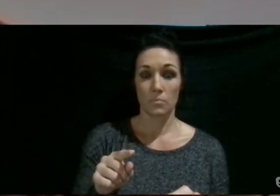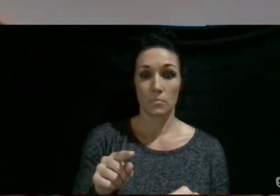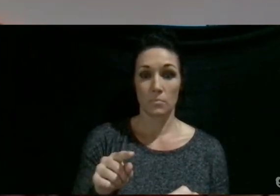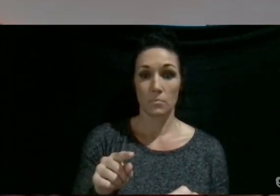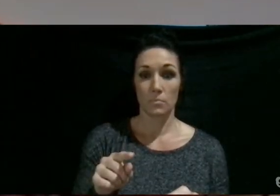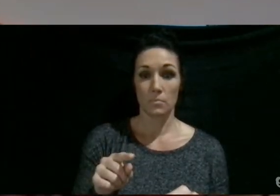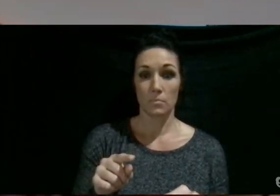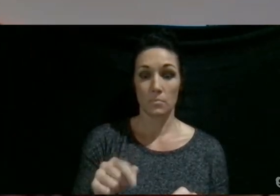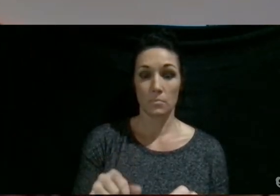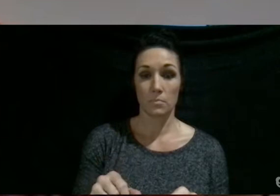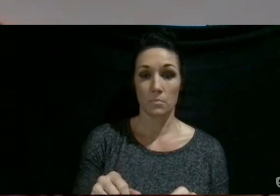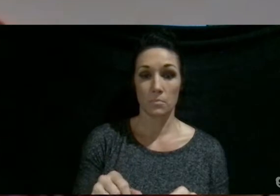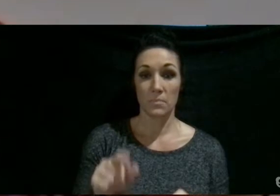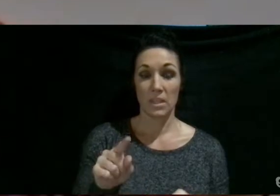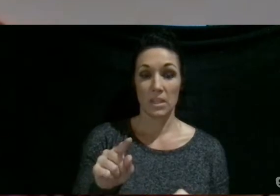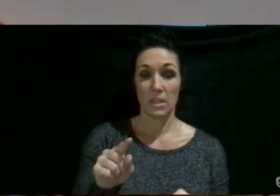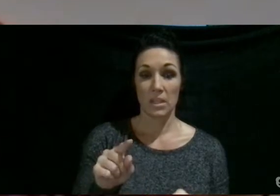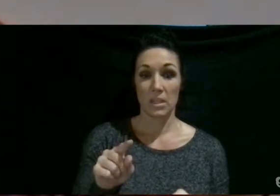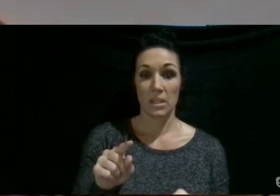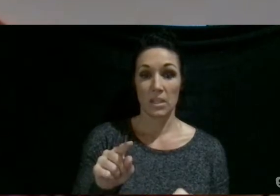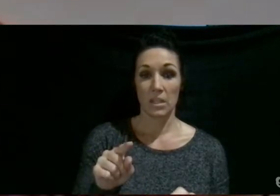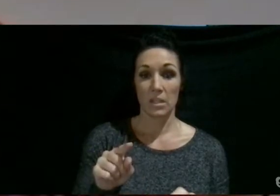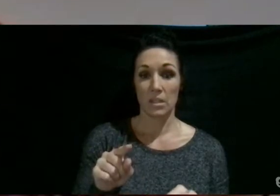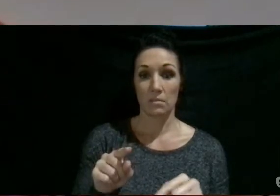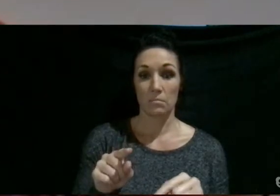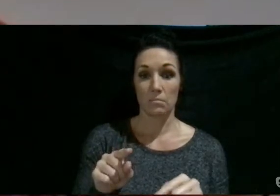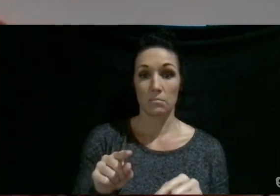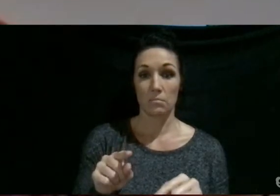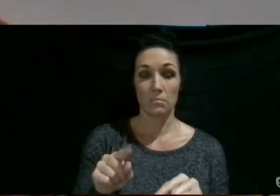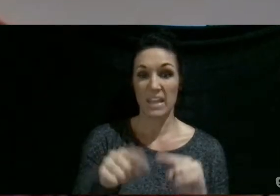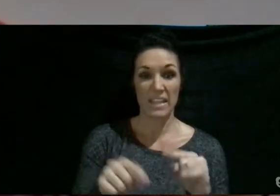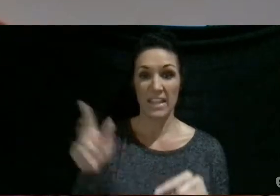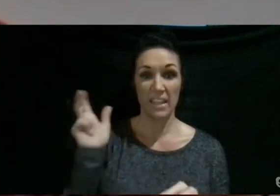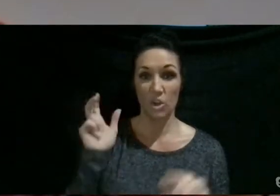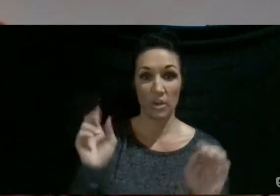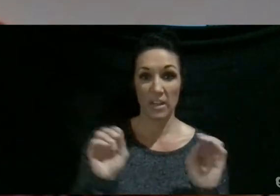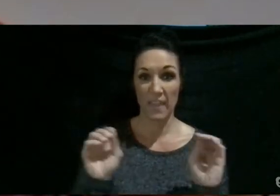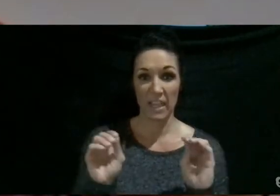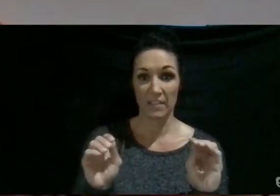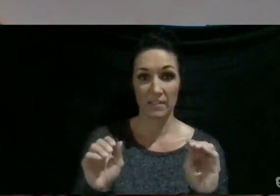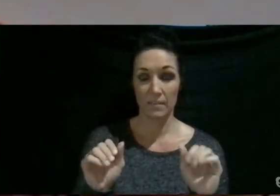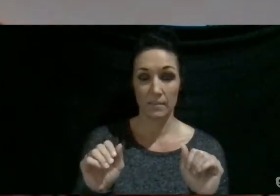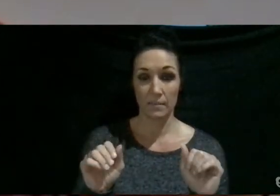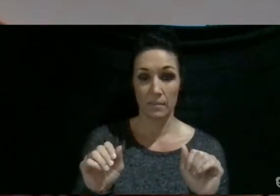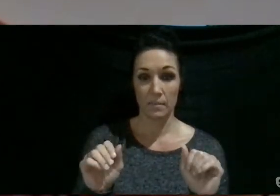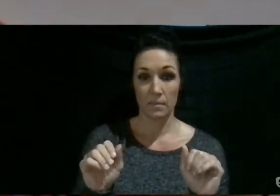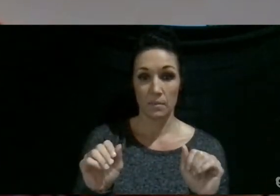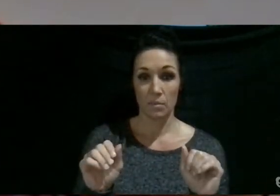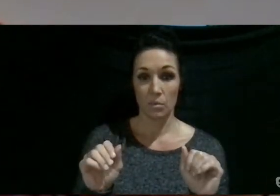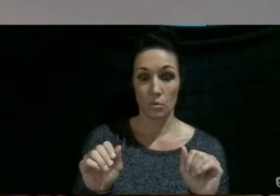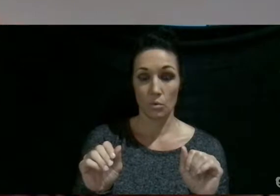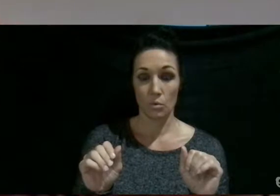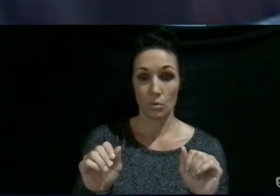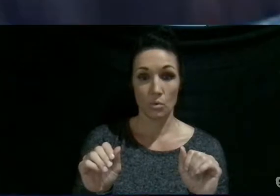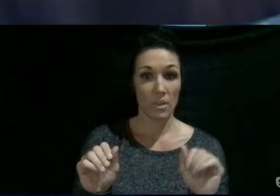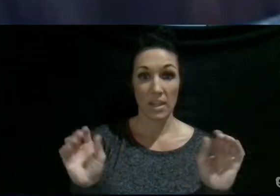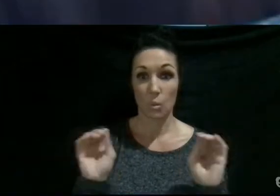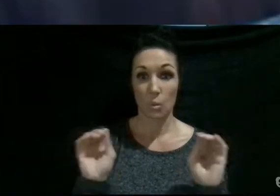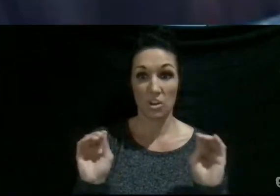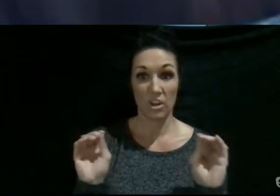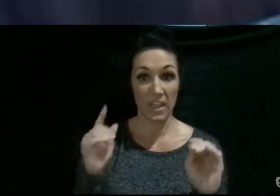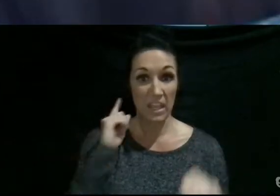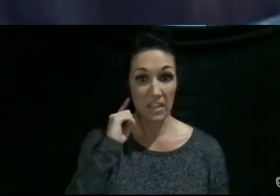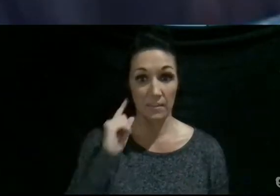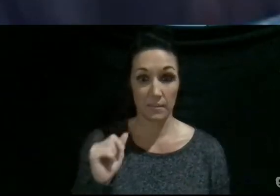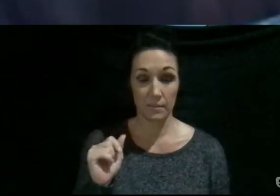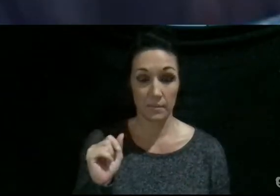follow Jesus and why that matters here and now and today. So I want to spend a couple minutes just introducing the team of Influencers. Hello,